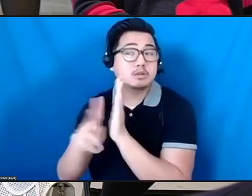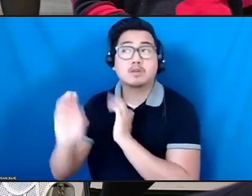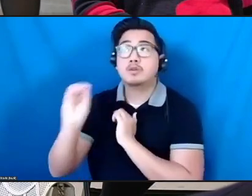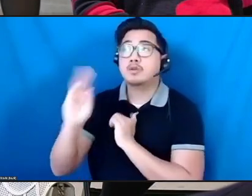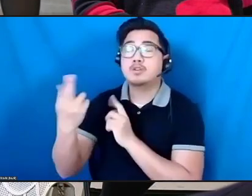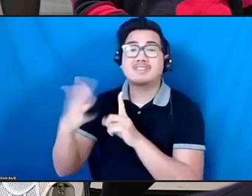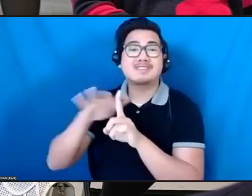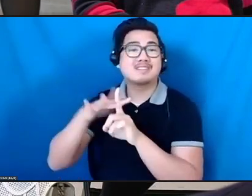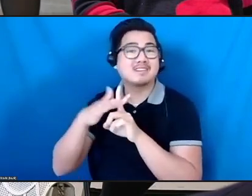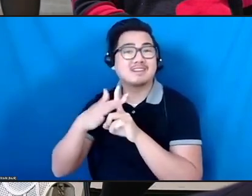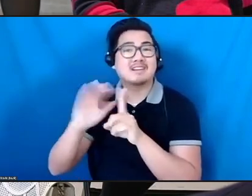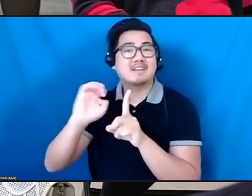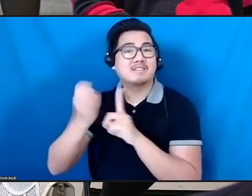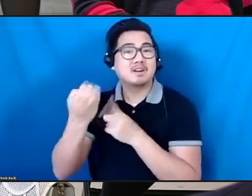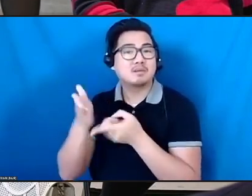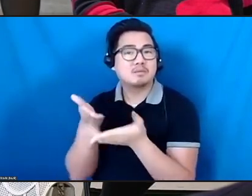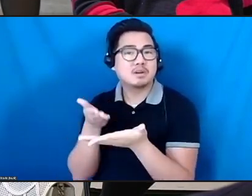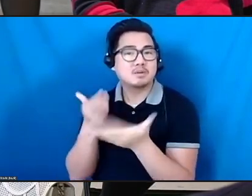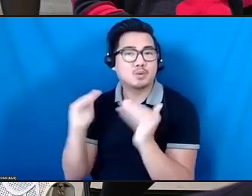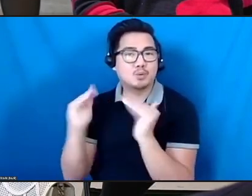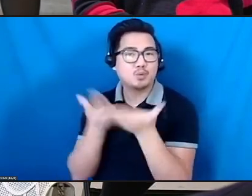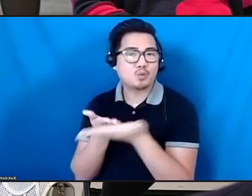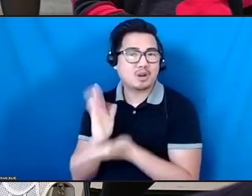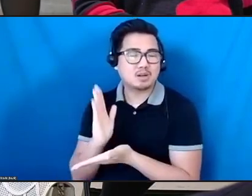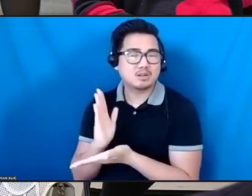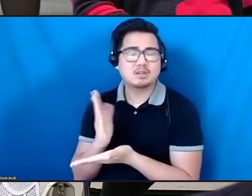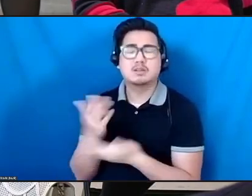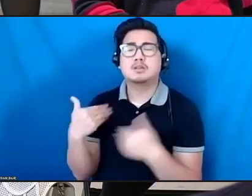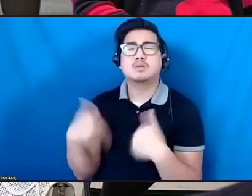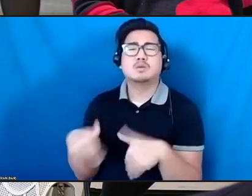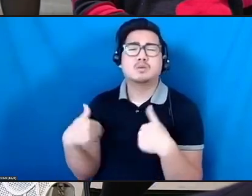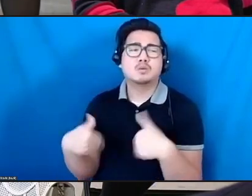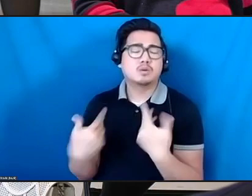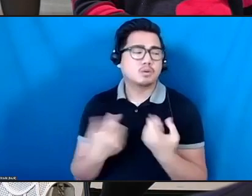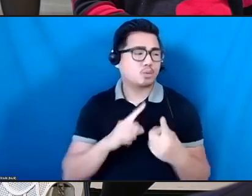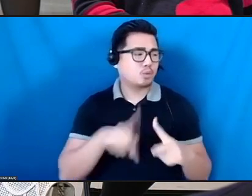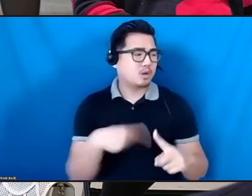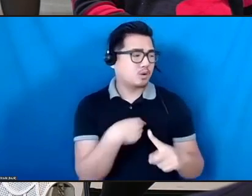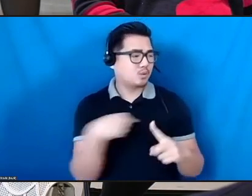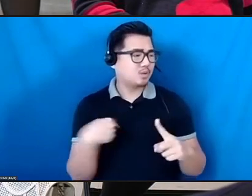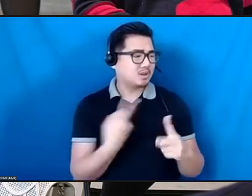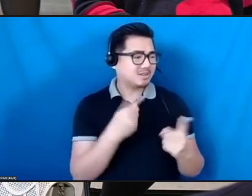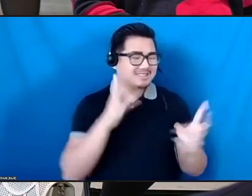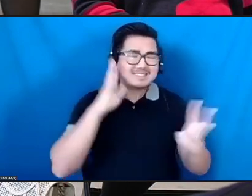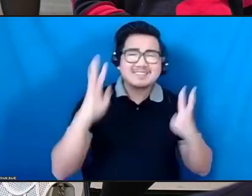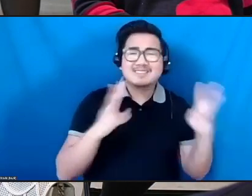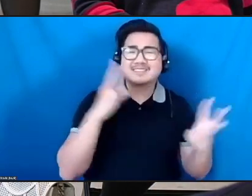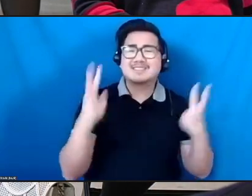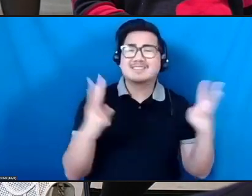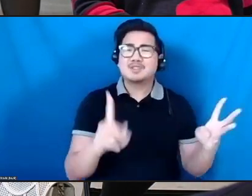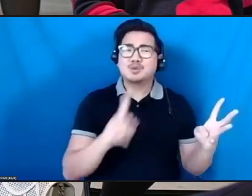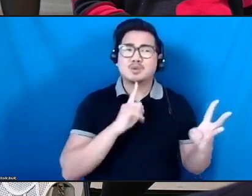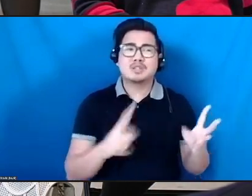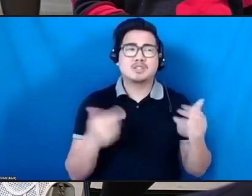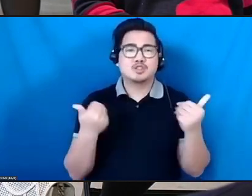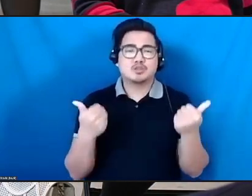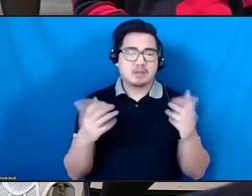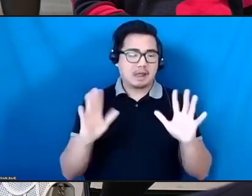you know, there's so many possibilities when we exercise imagination and put ourselves outside of our comfort zones.